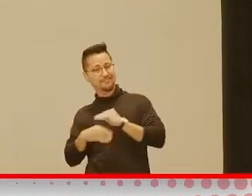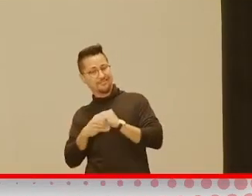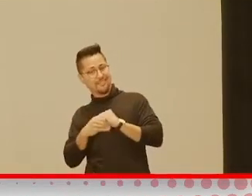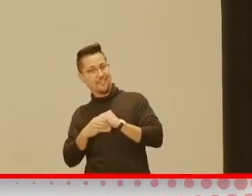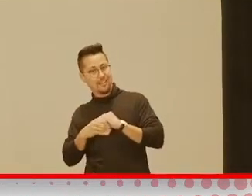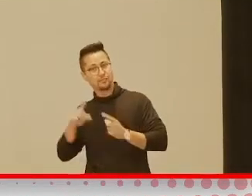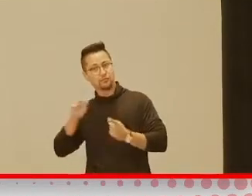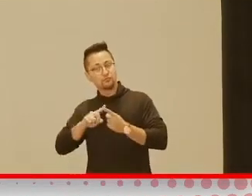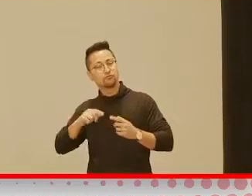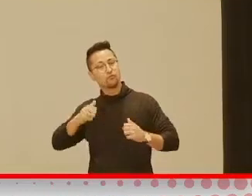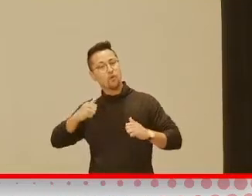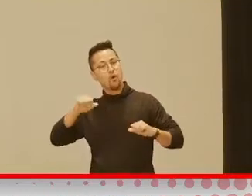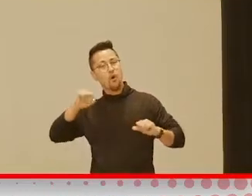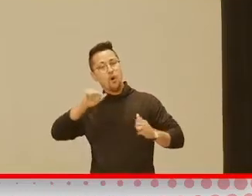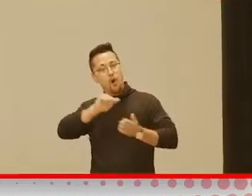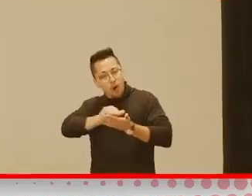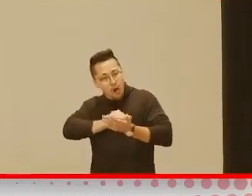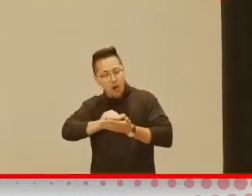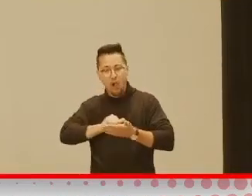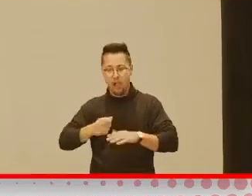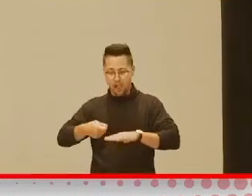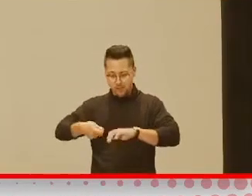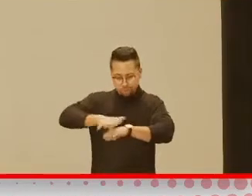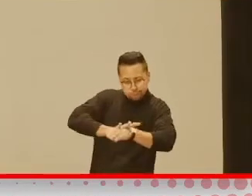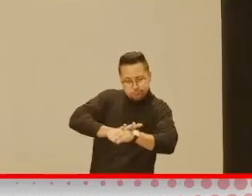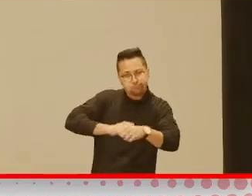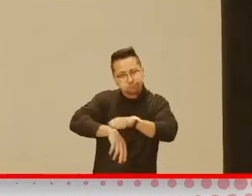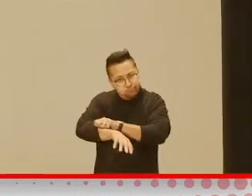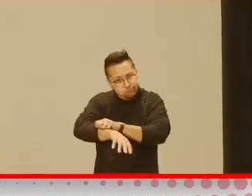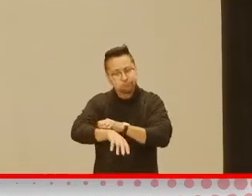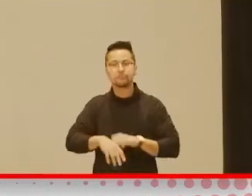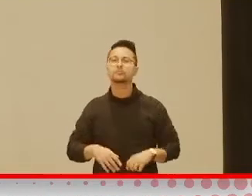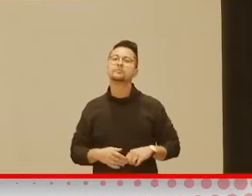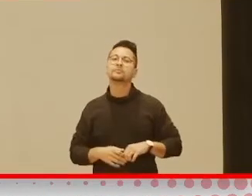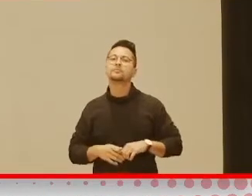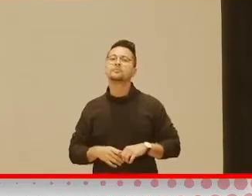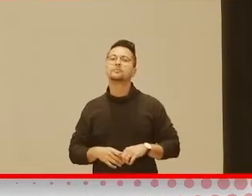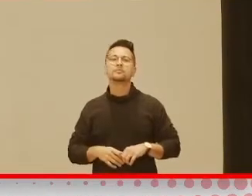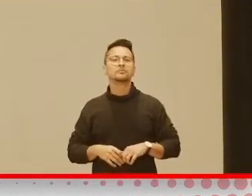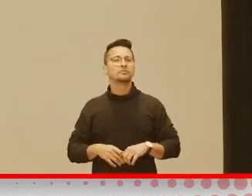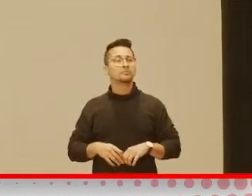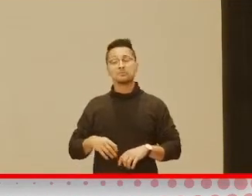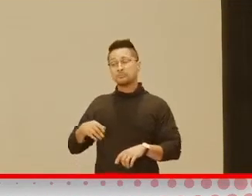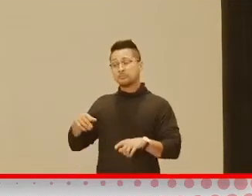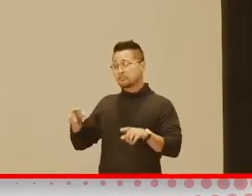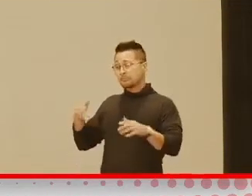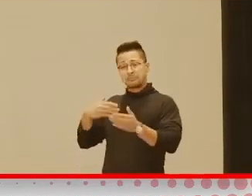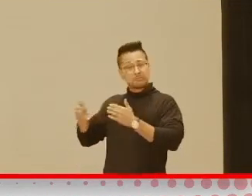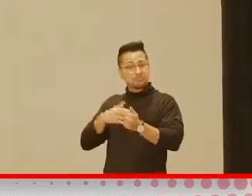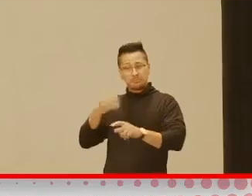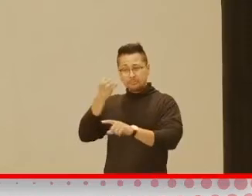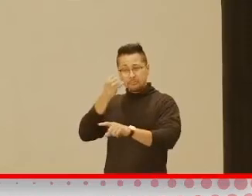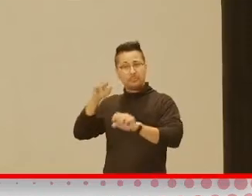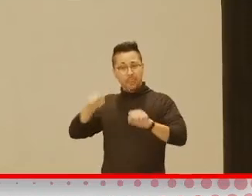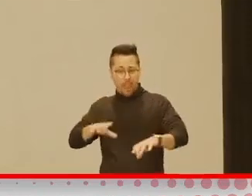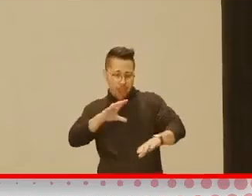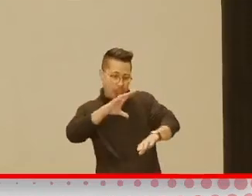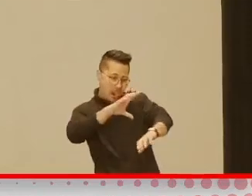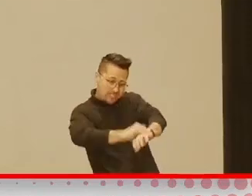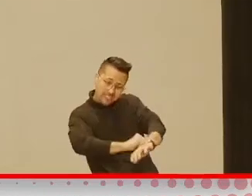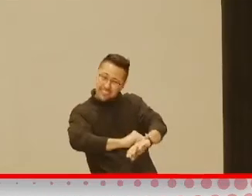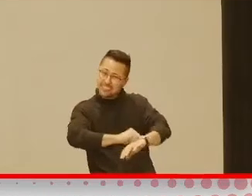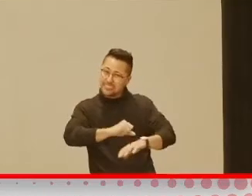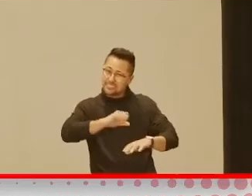that over the wrist of your child. So even if they're not completely able to grasp that washcloth,